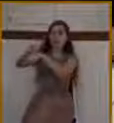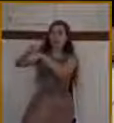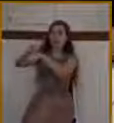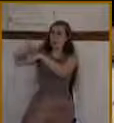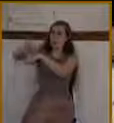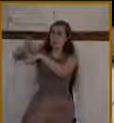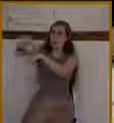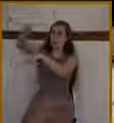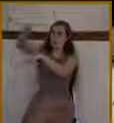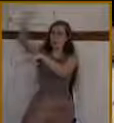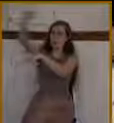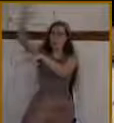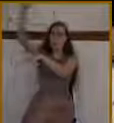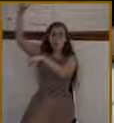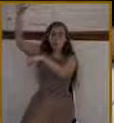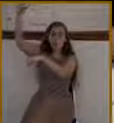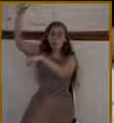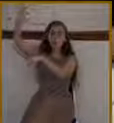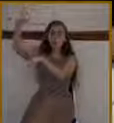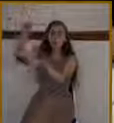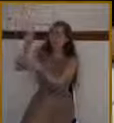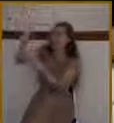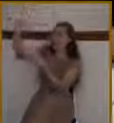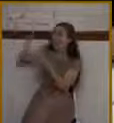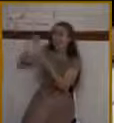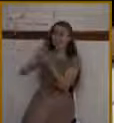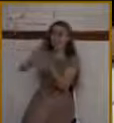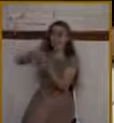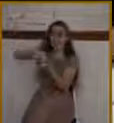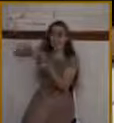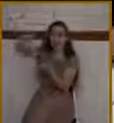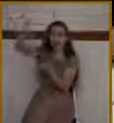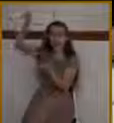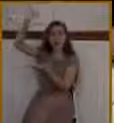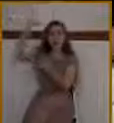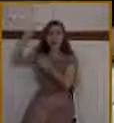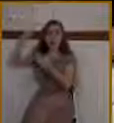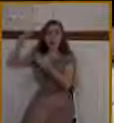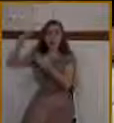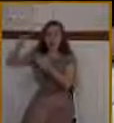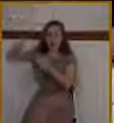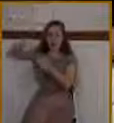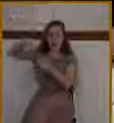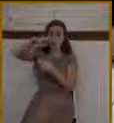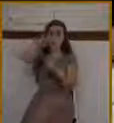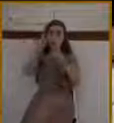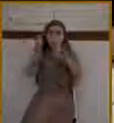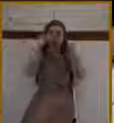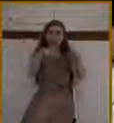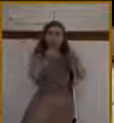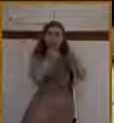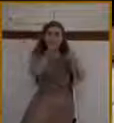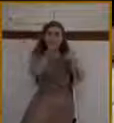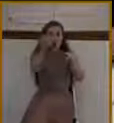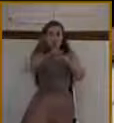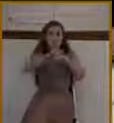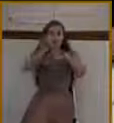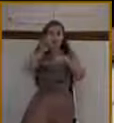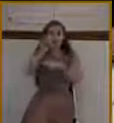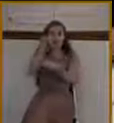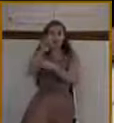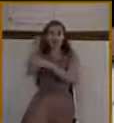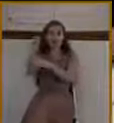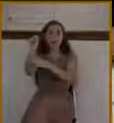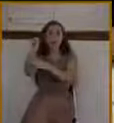the glory of God ascended up, and it came down through the eastern gate, through the valley of Kidron, up to the Mount of Olives, and then it went